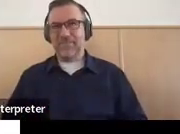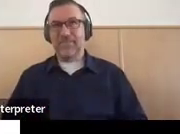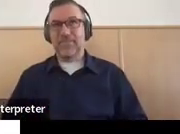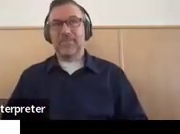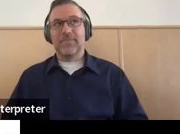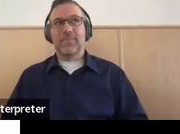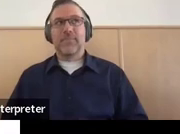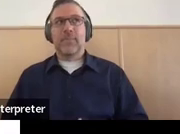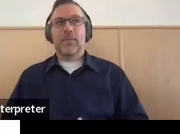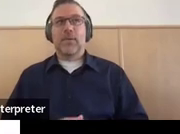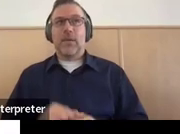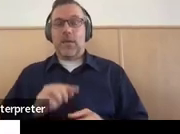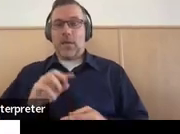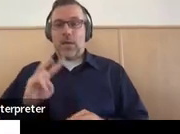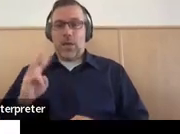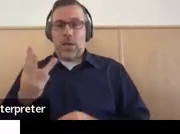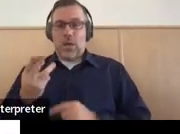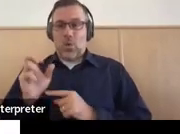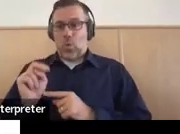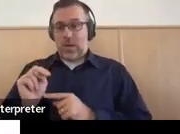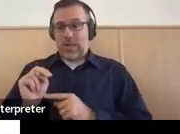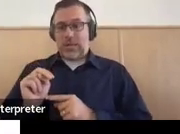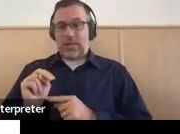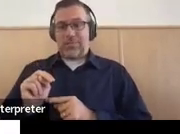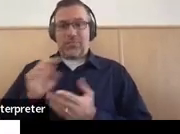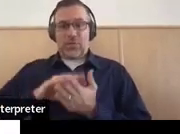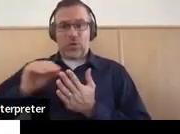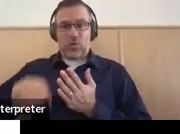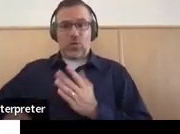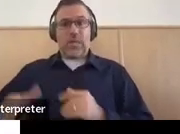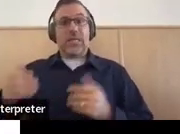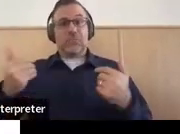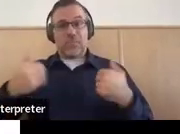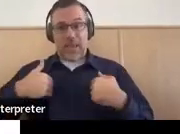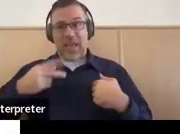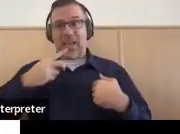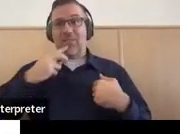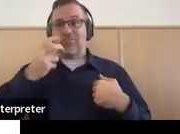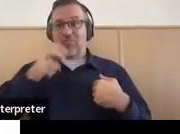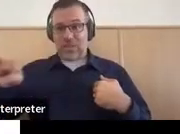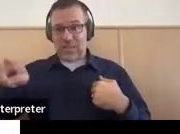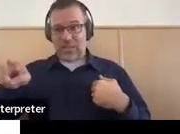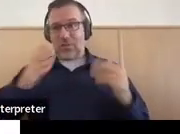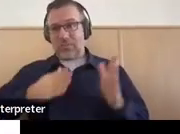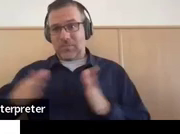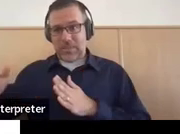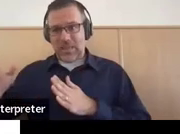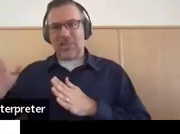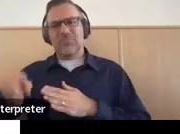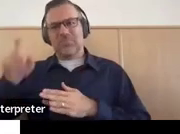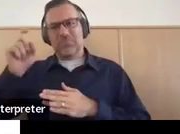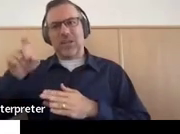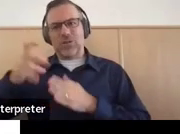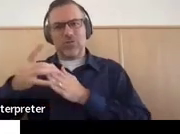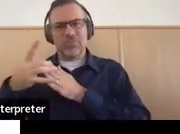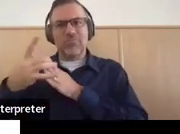But when the child has a transition plan, it should inform the rest of the programming as much as possible.